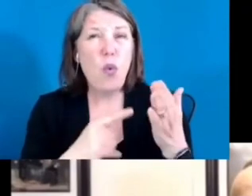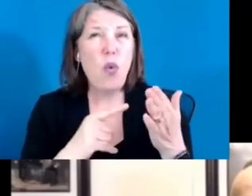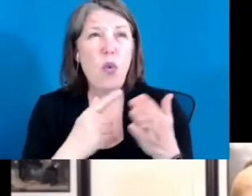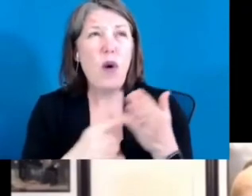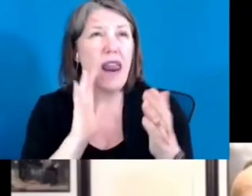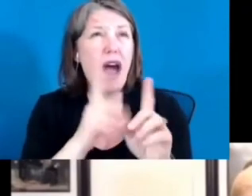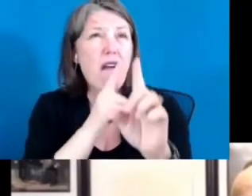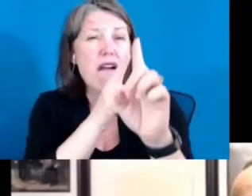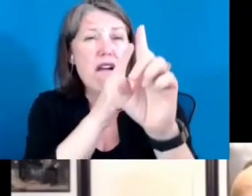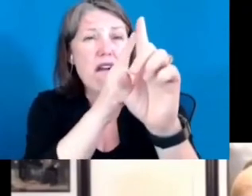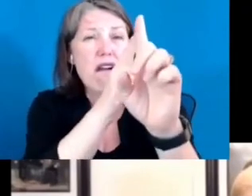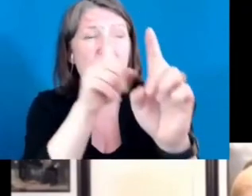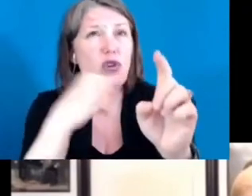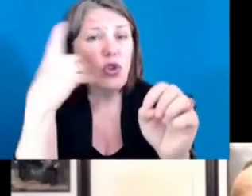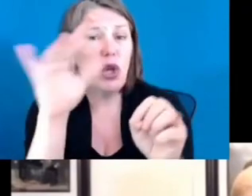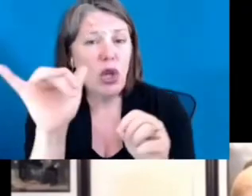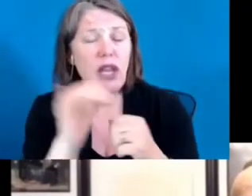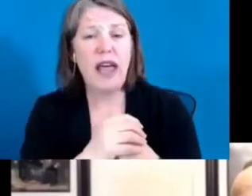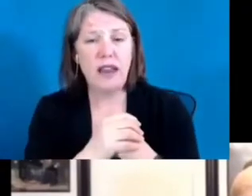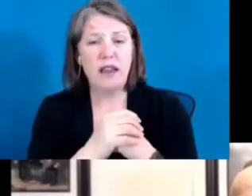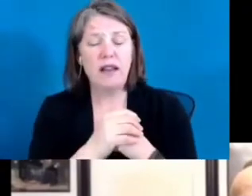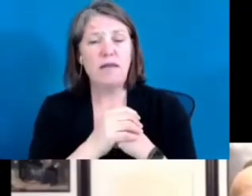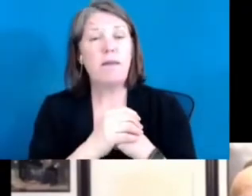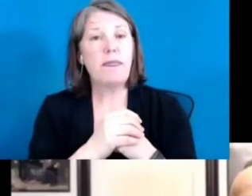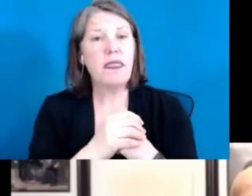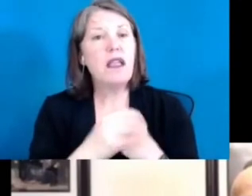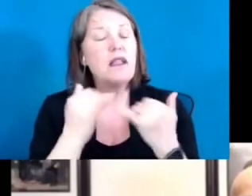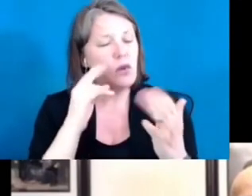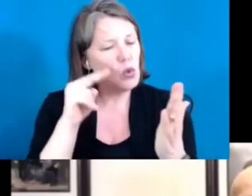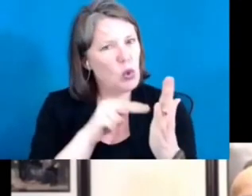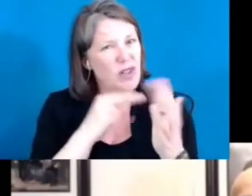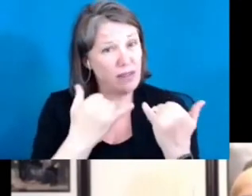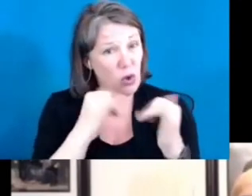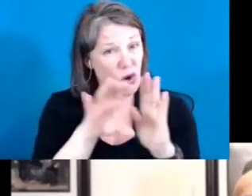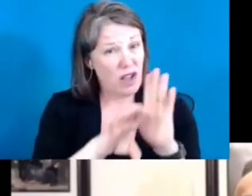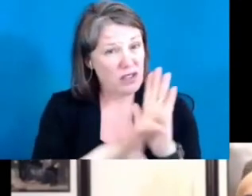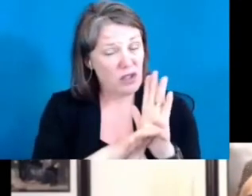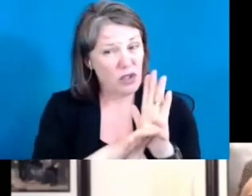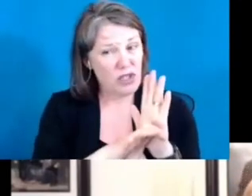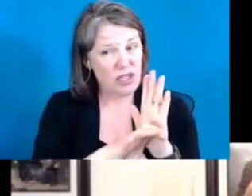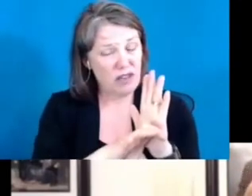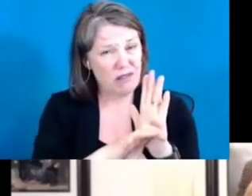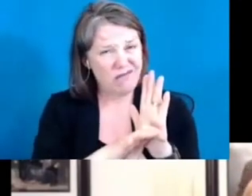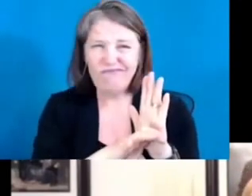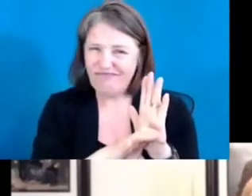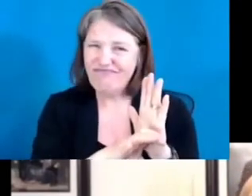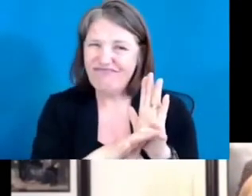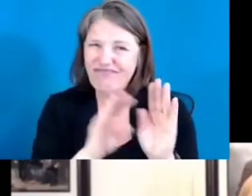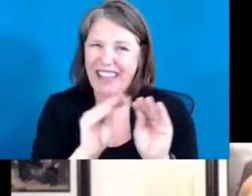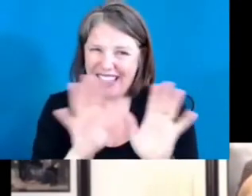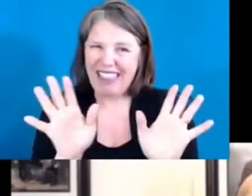current Constitution, it is clear that, as Neil pointed out, it focuses on the system